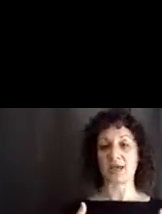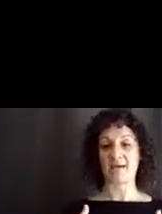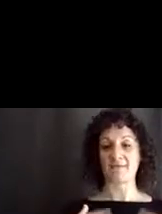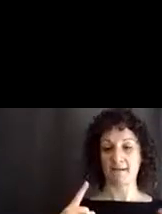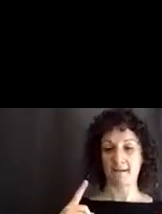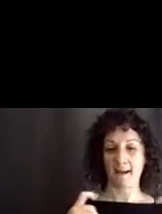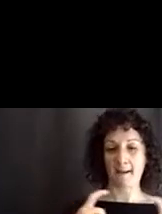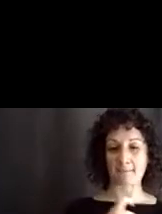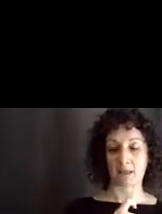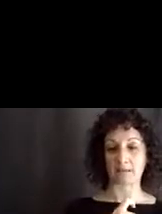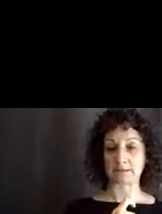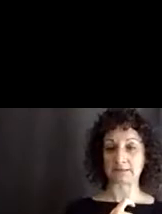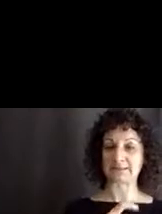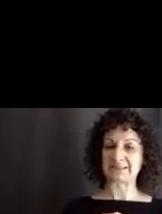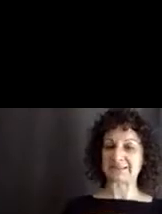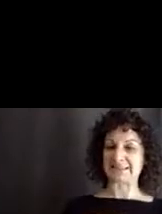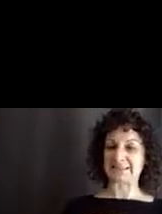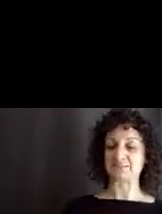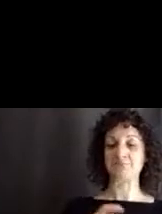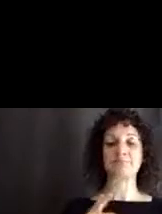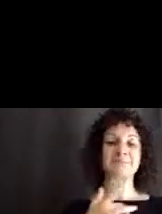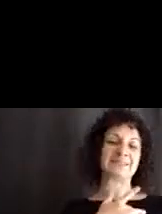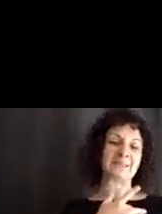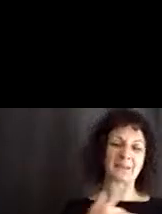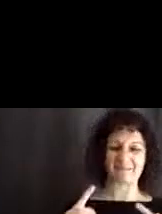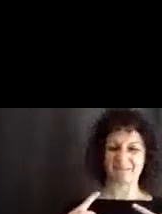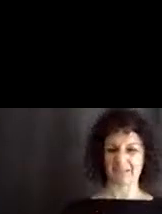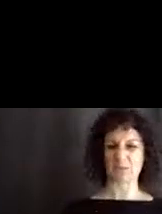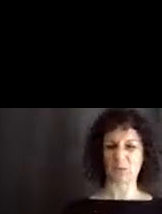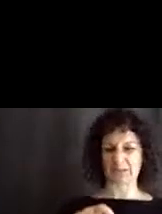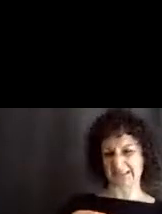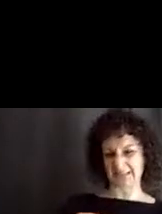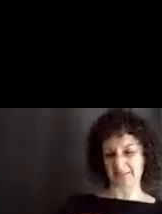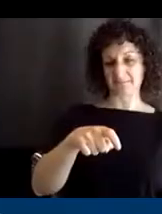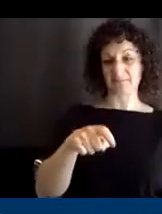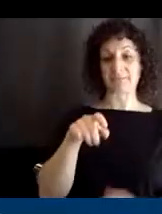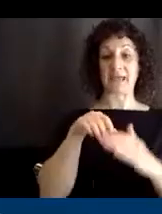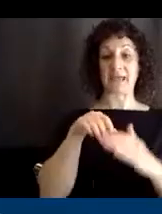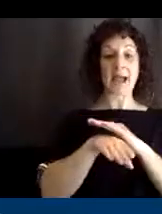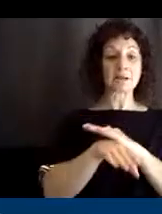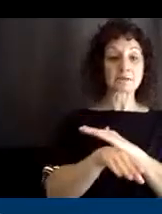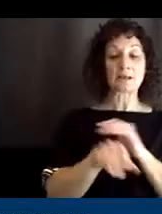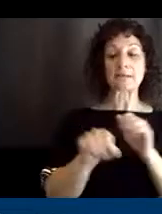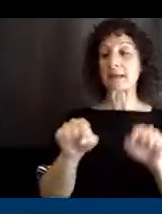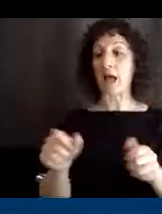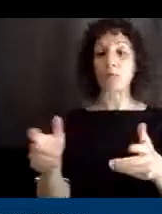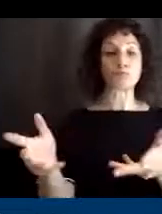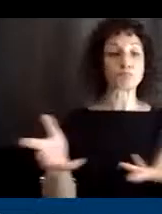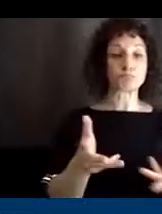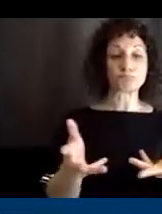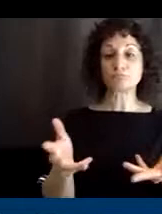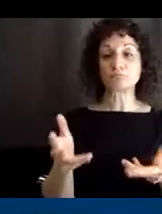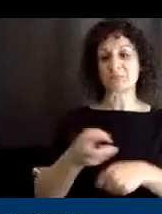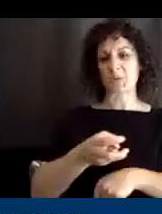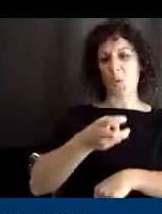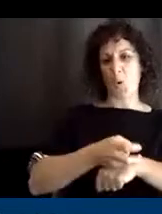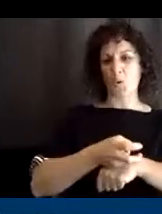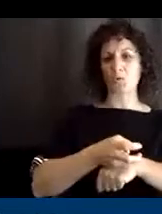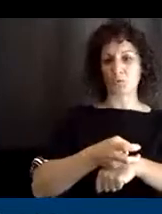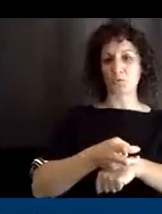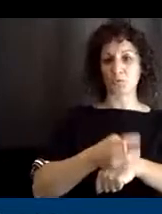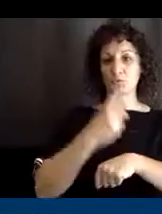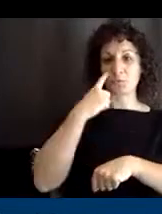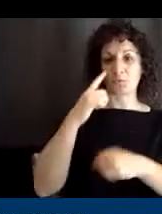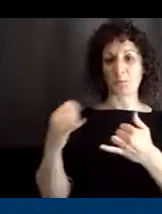needs, typically physically. It's hard for them to have access to the typical things that we can play with, and